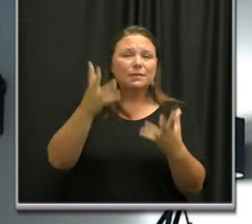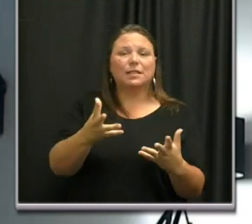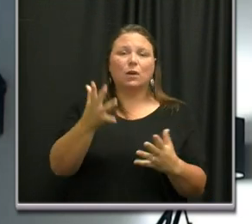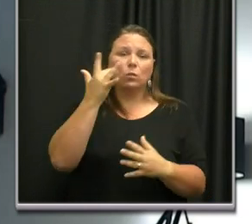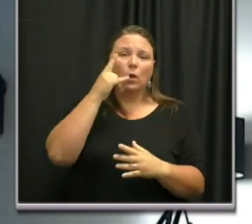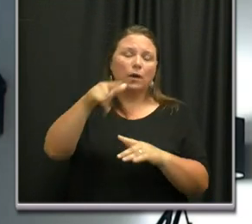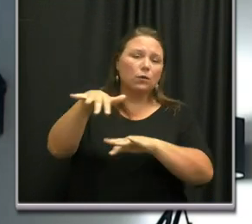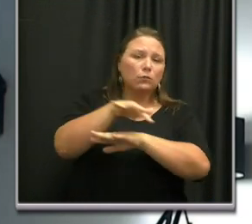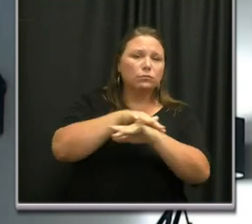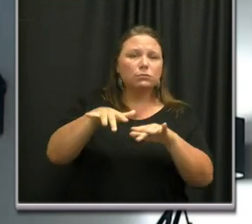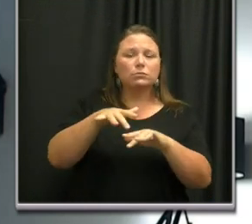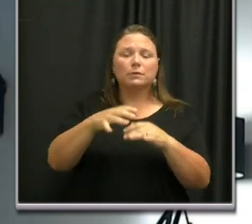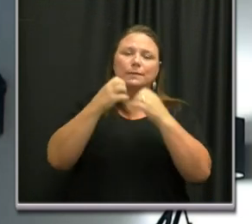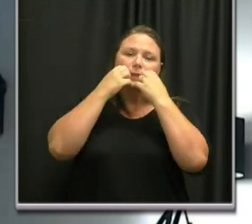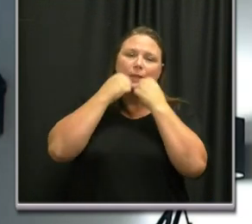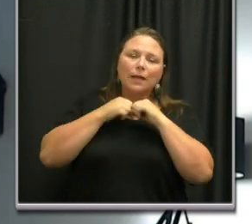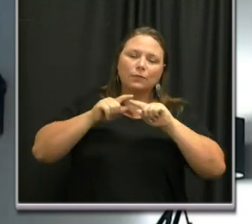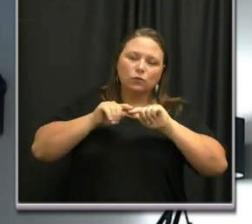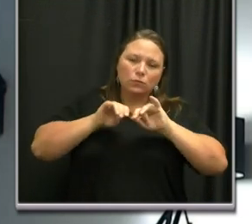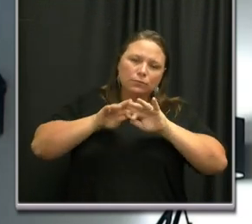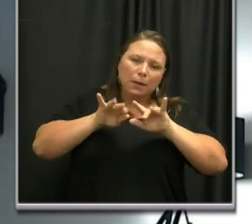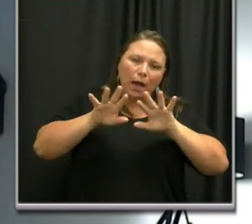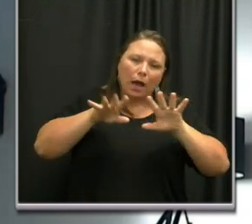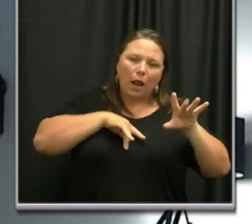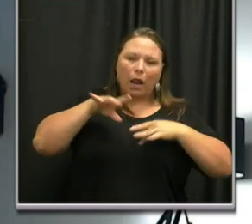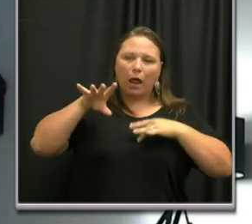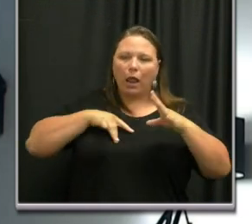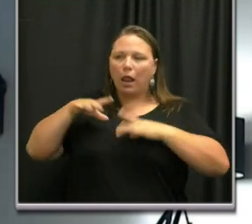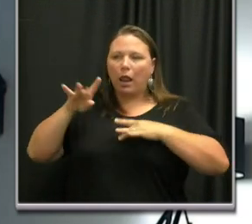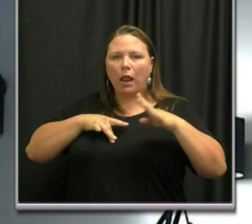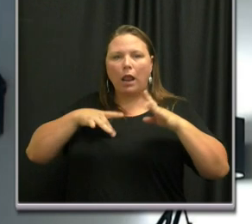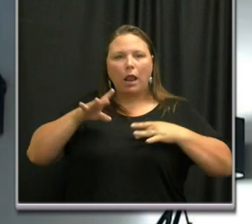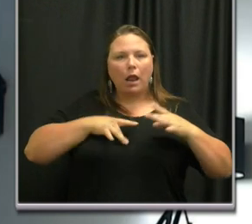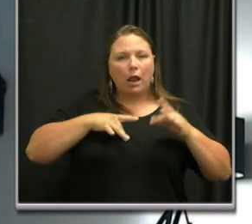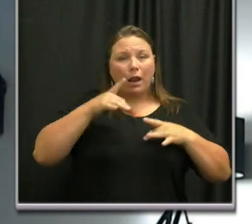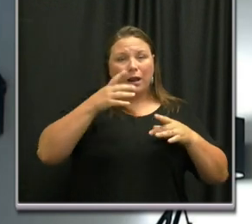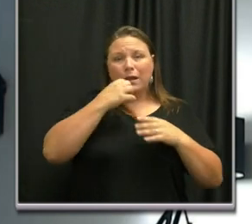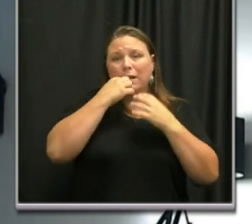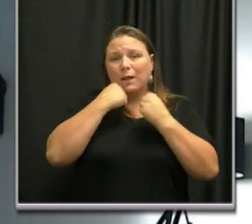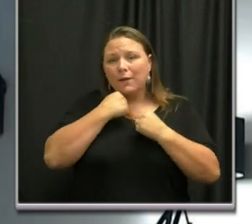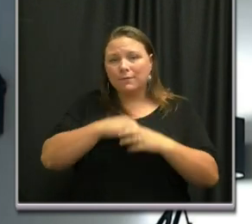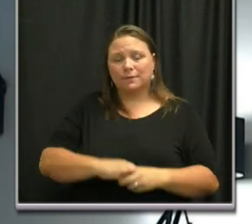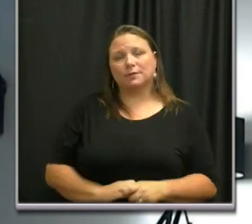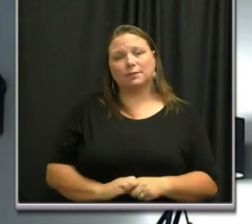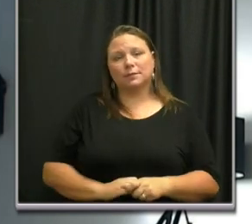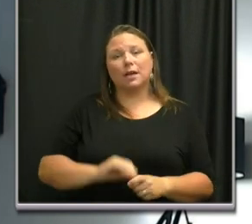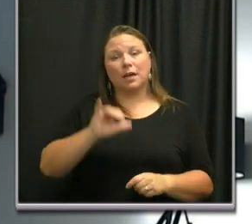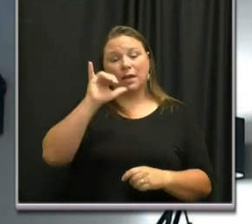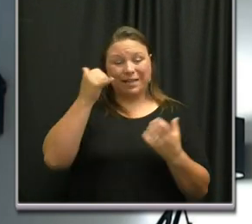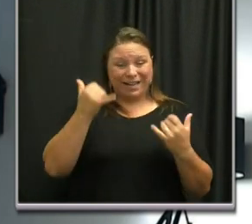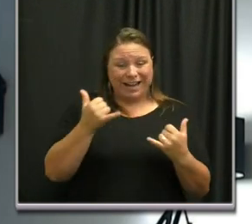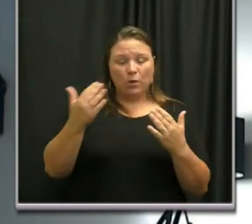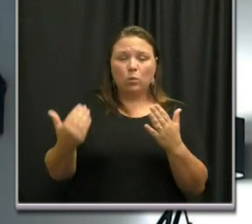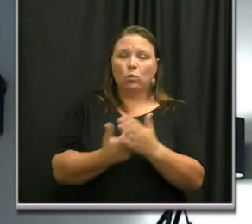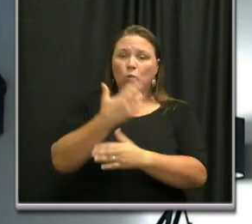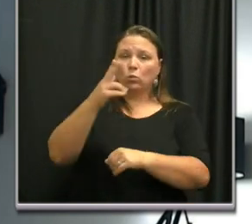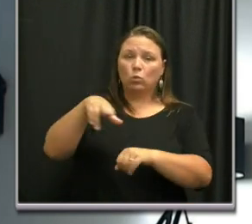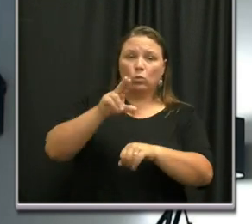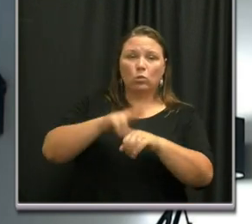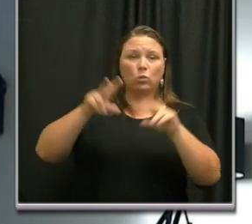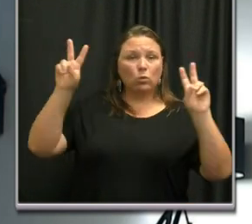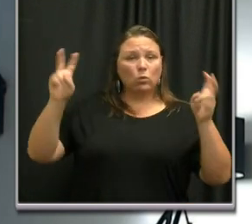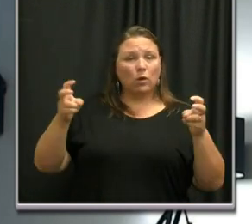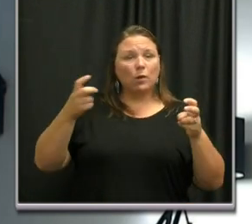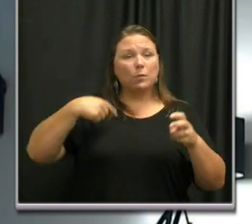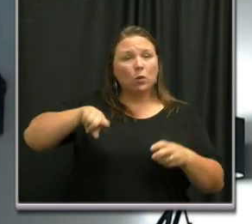It loves to spread in crowds. It's the new normal. We're